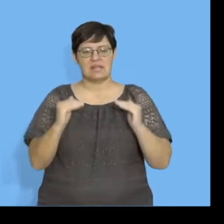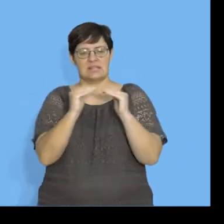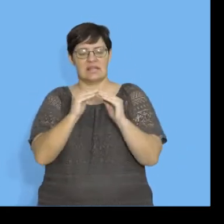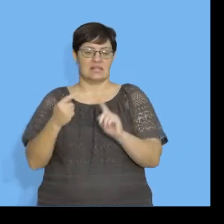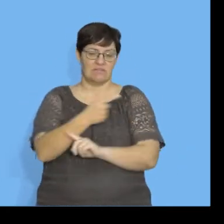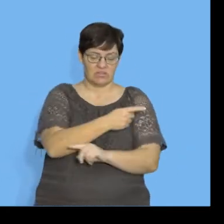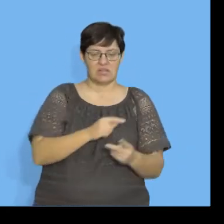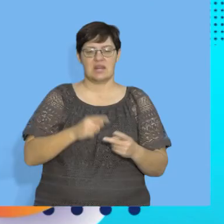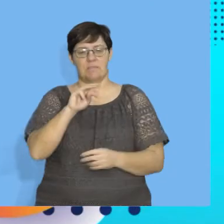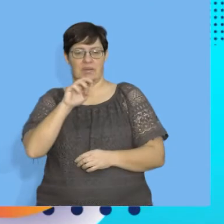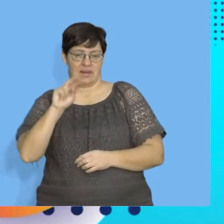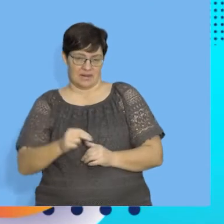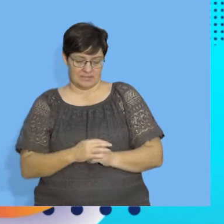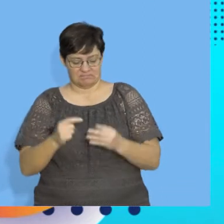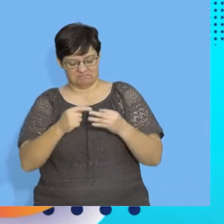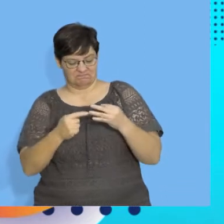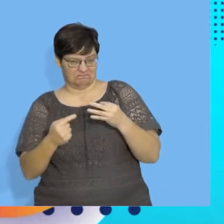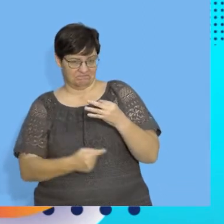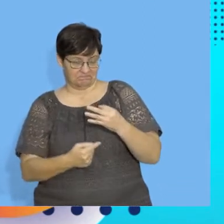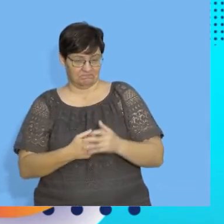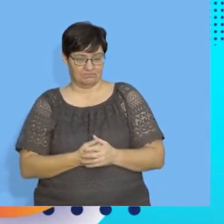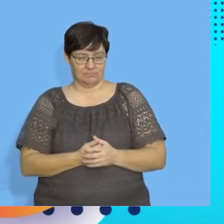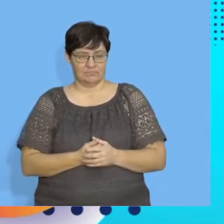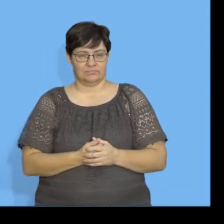deviation, mean, and mean. Okay.